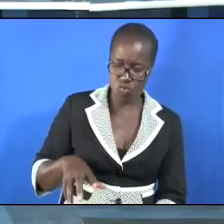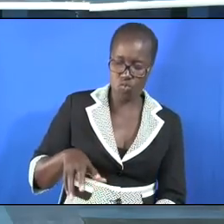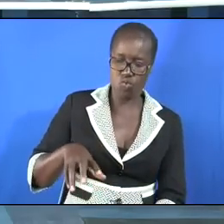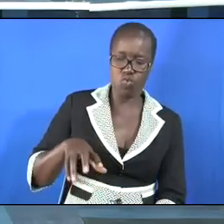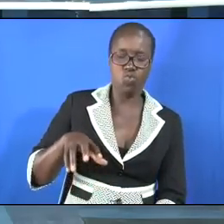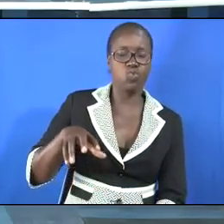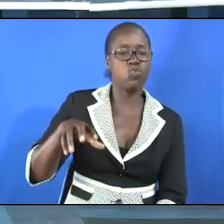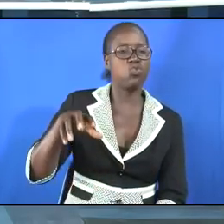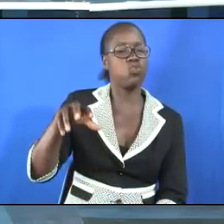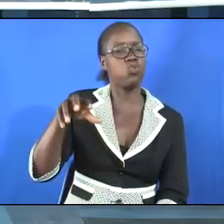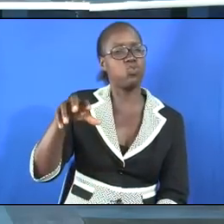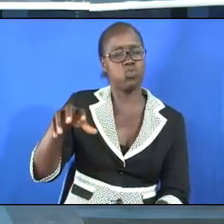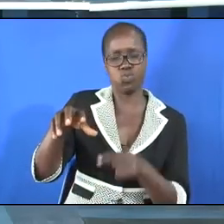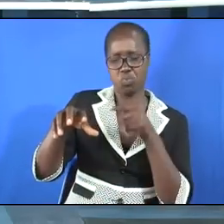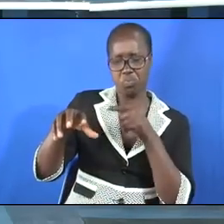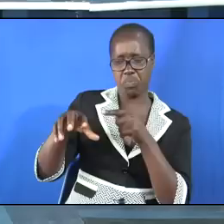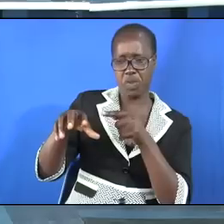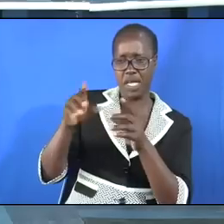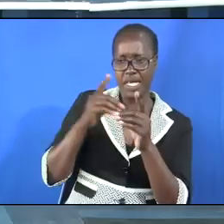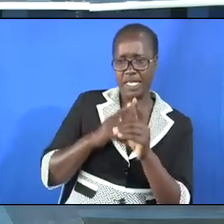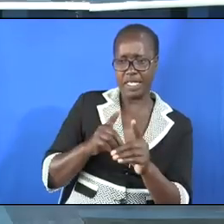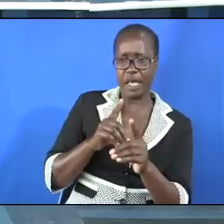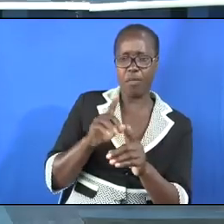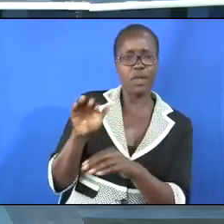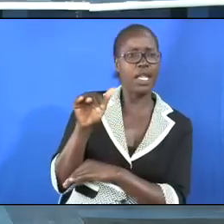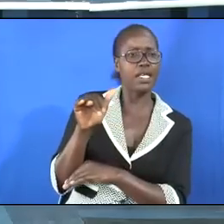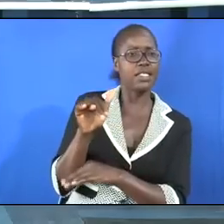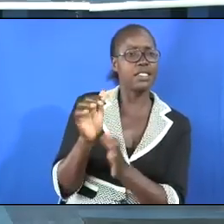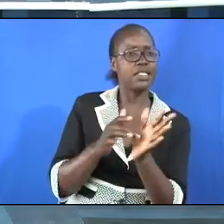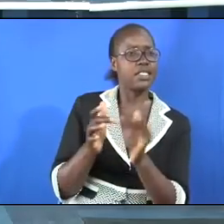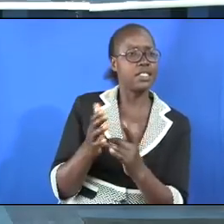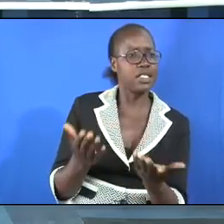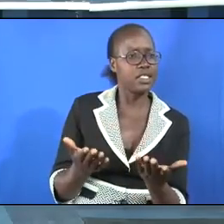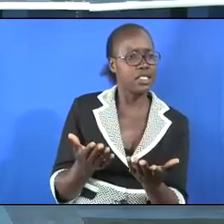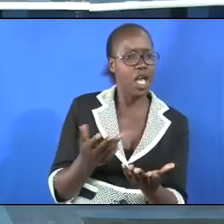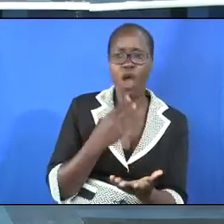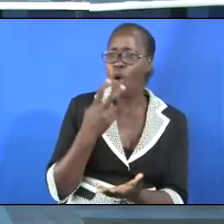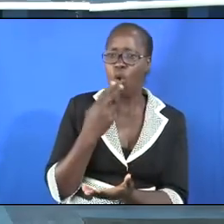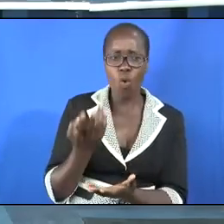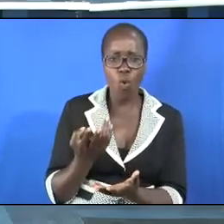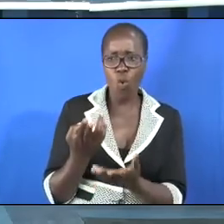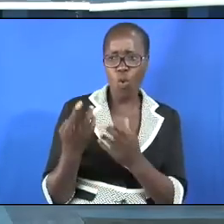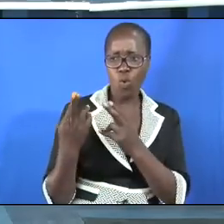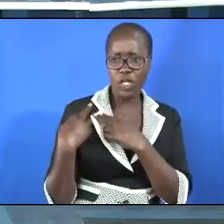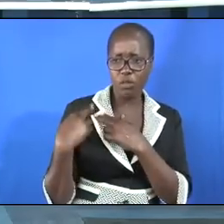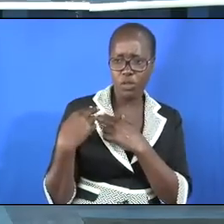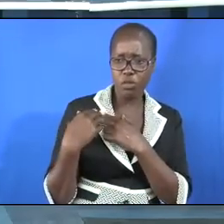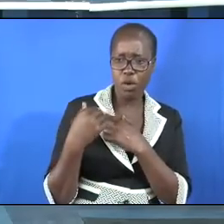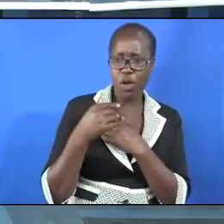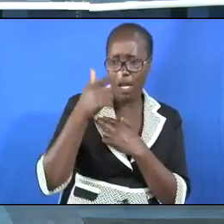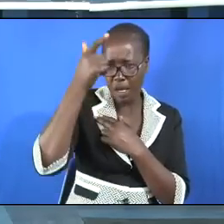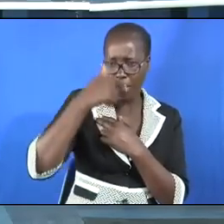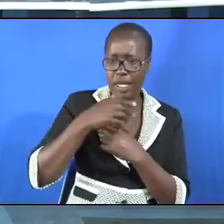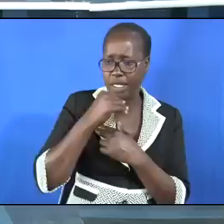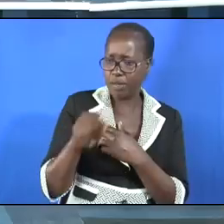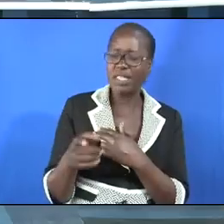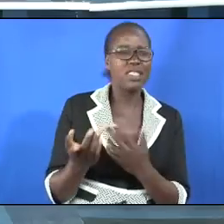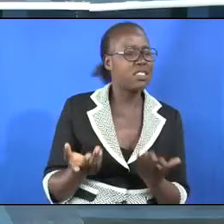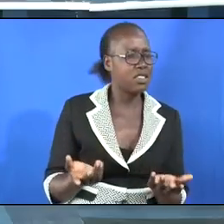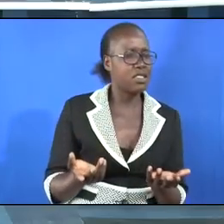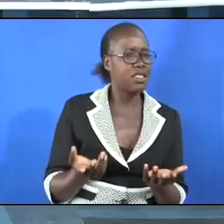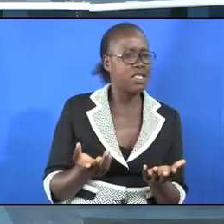The apostles, the disciples asked Jesus, who is the reason for the blindness of this man?